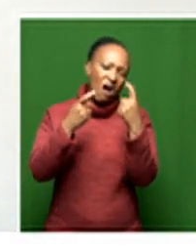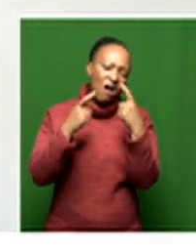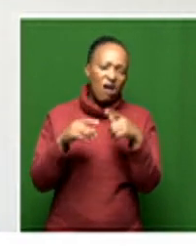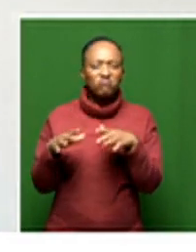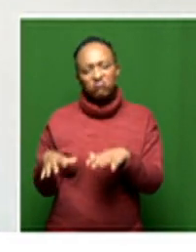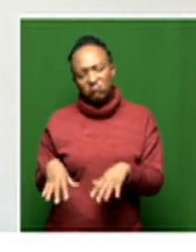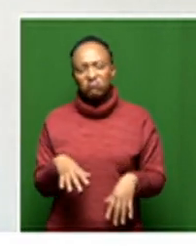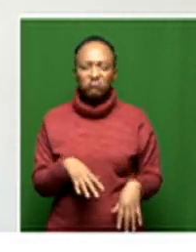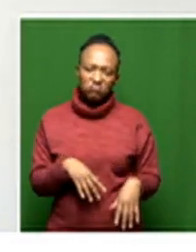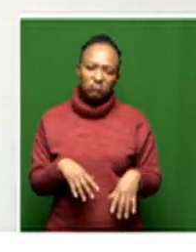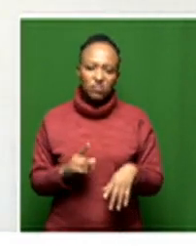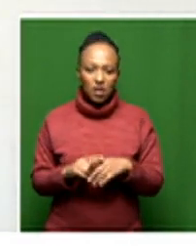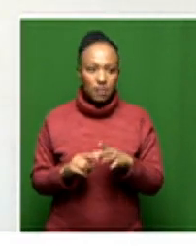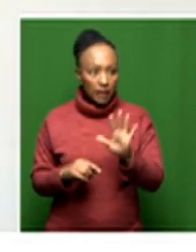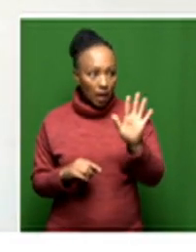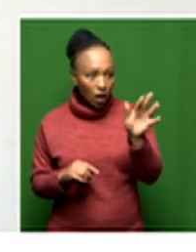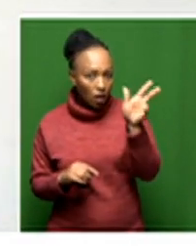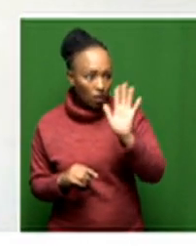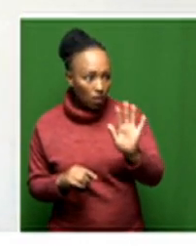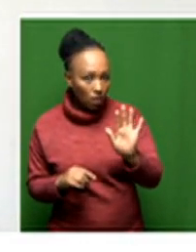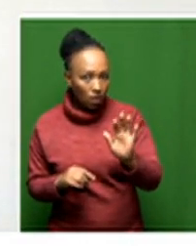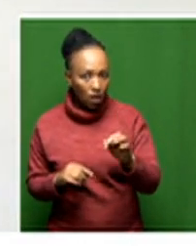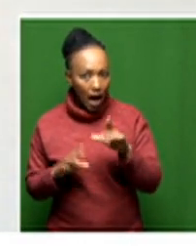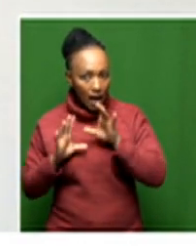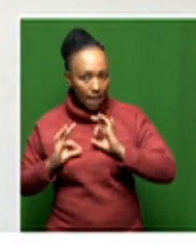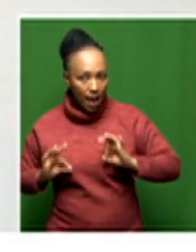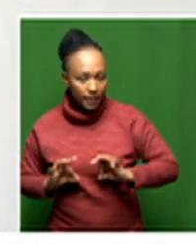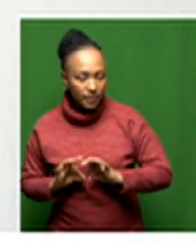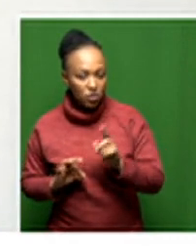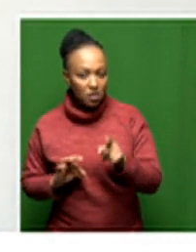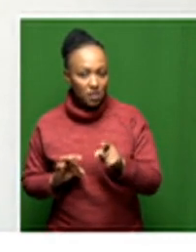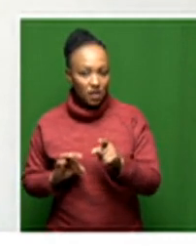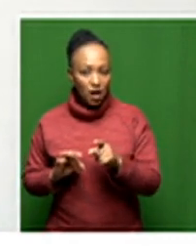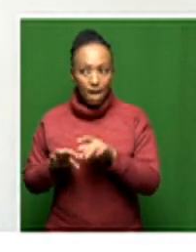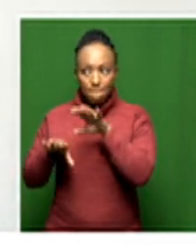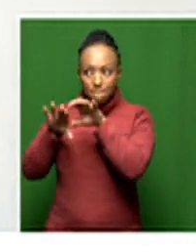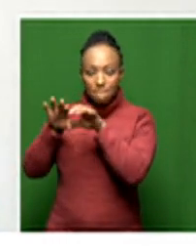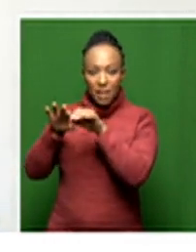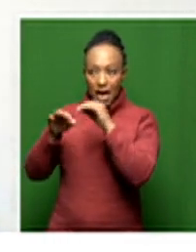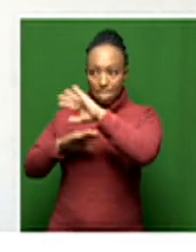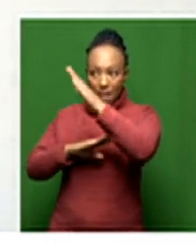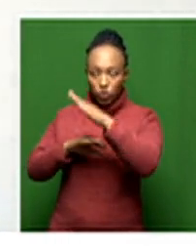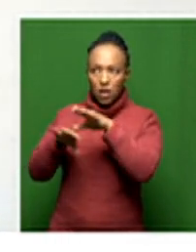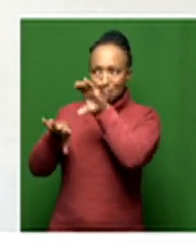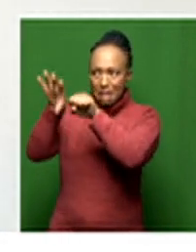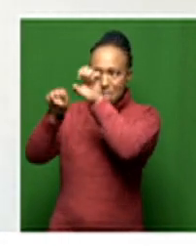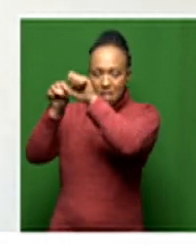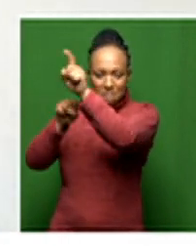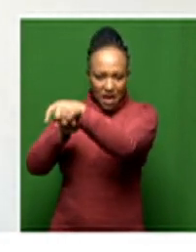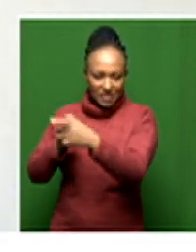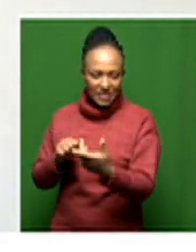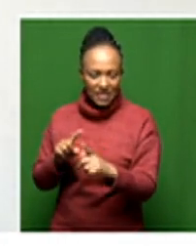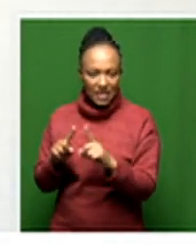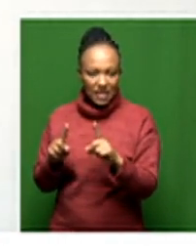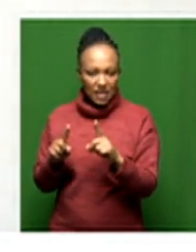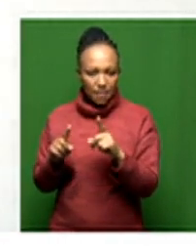like listen we're being stalked by a leopard so um we need to climb up this mountain very quickly um and you know just by saying